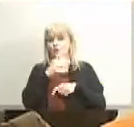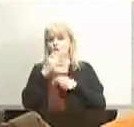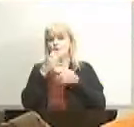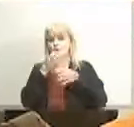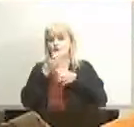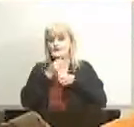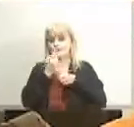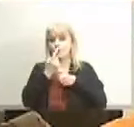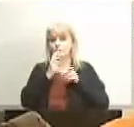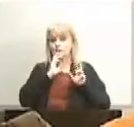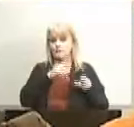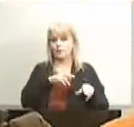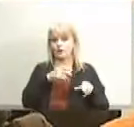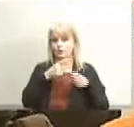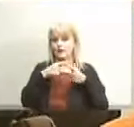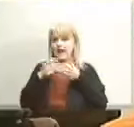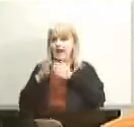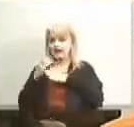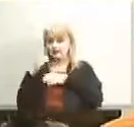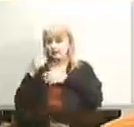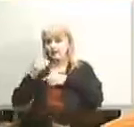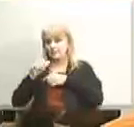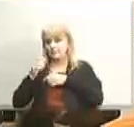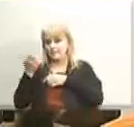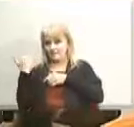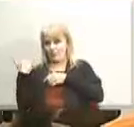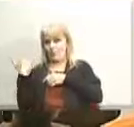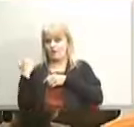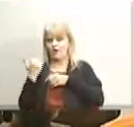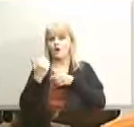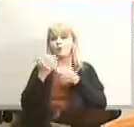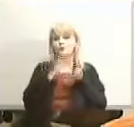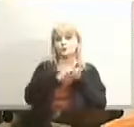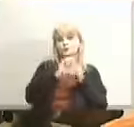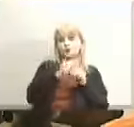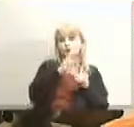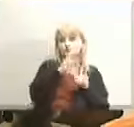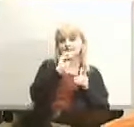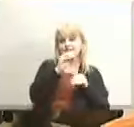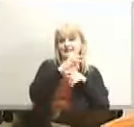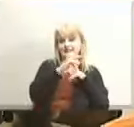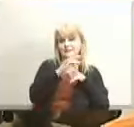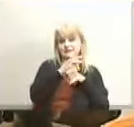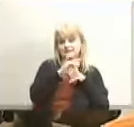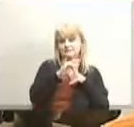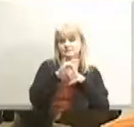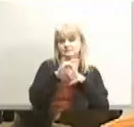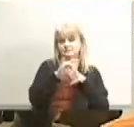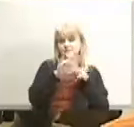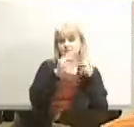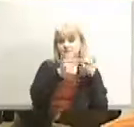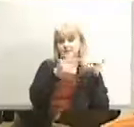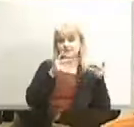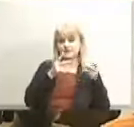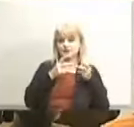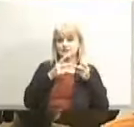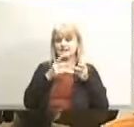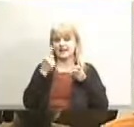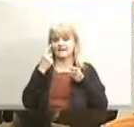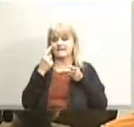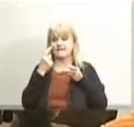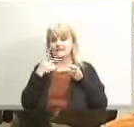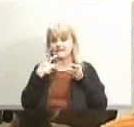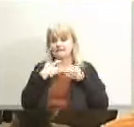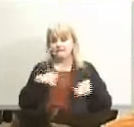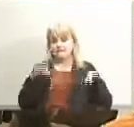another time when school started we showed 60 plus vacancies in schools and i think it's important for the board